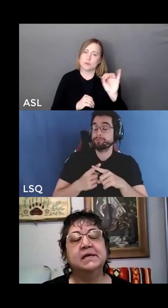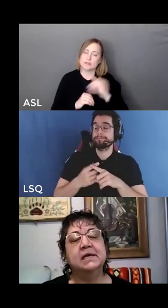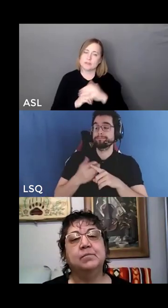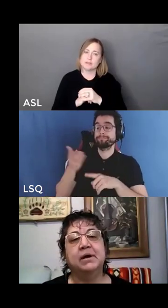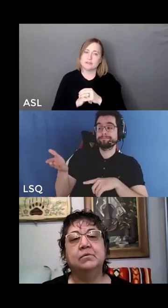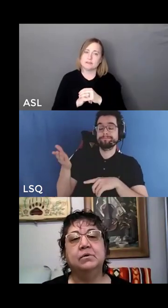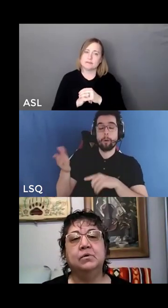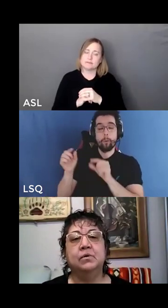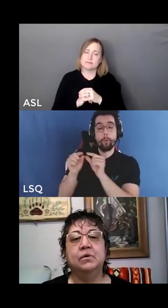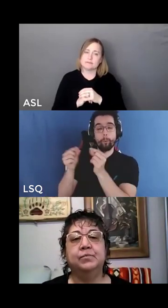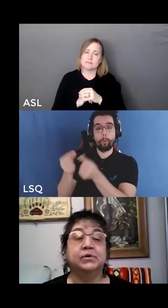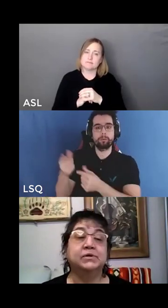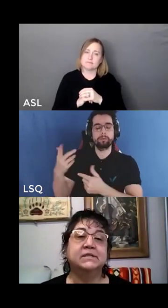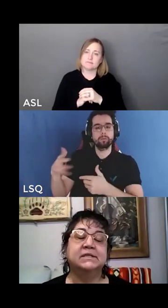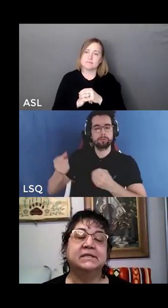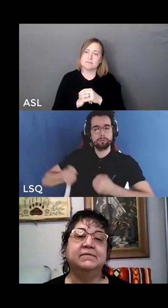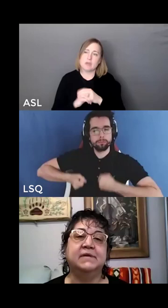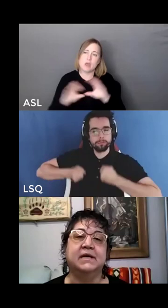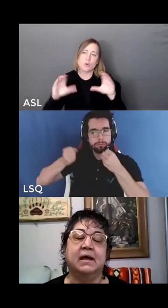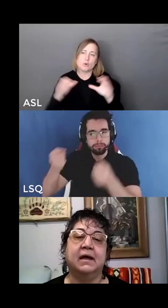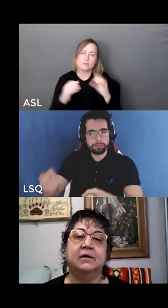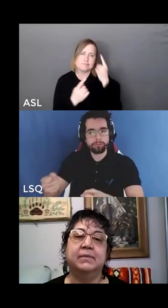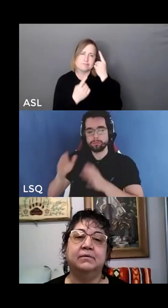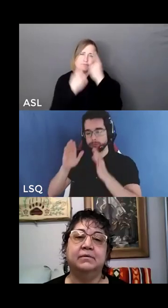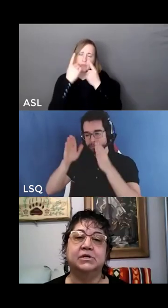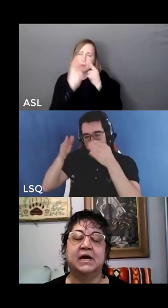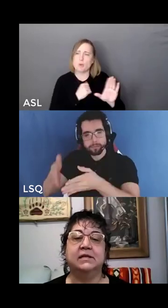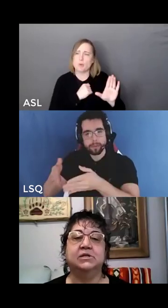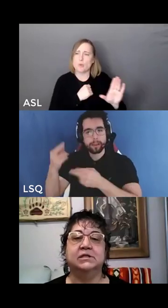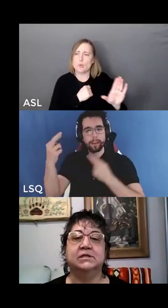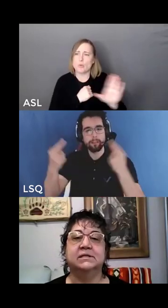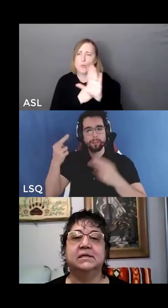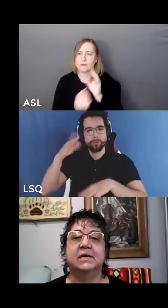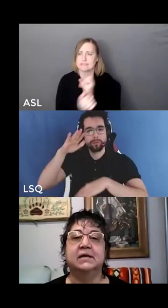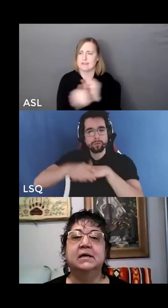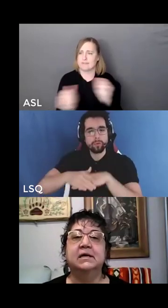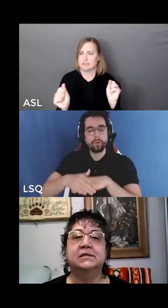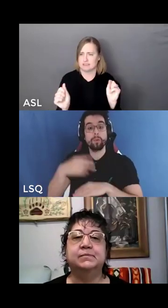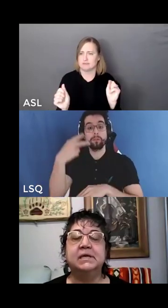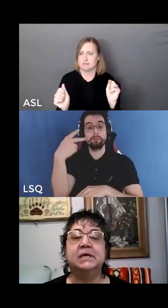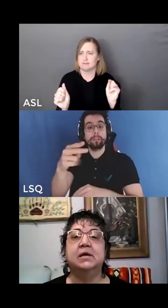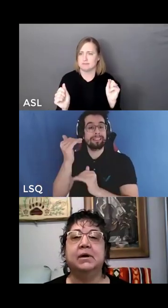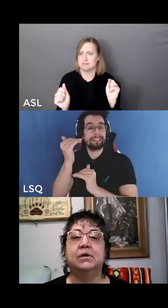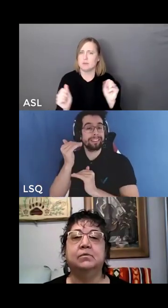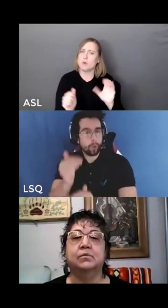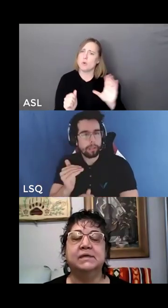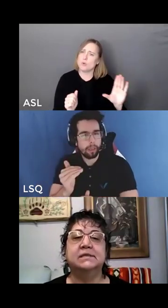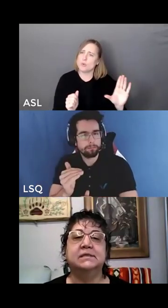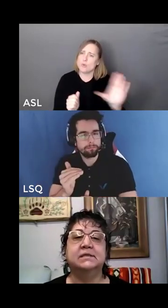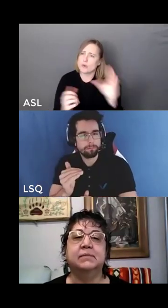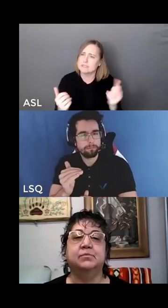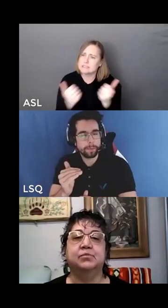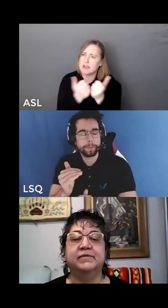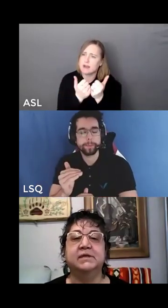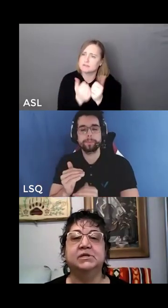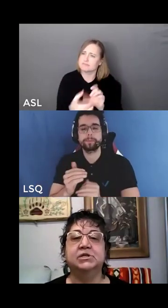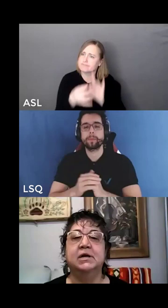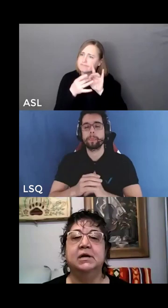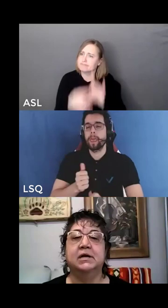time thinking about your personal safety and about the challenges that speaking about racism